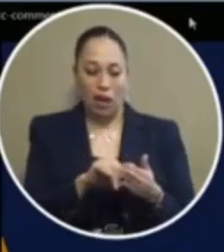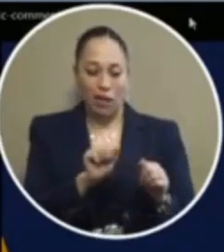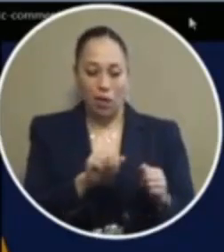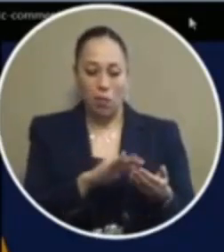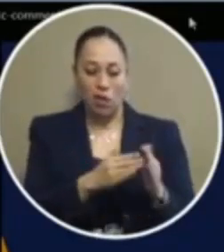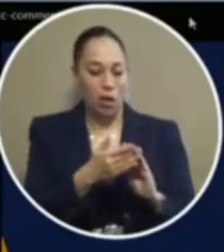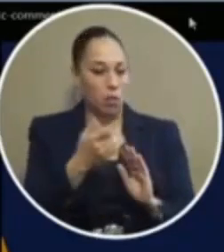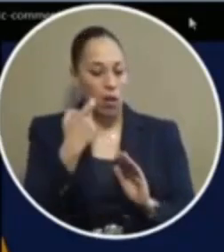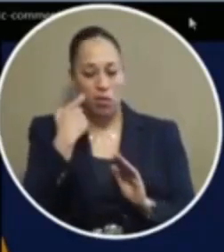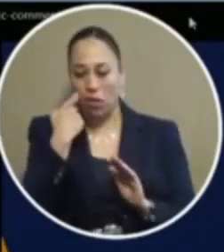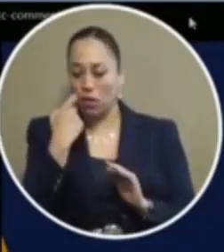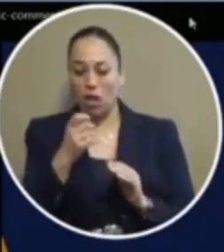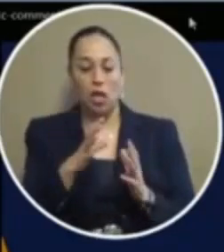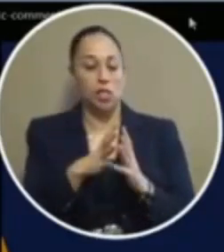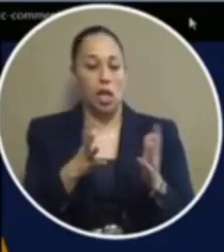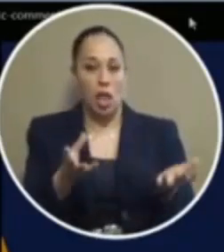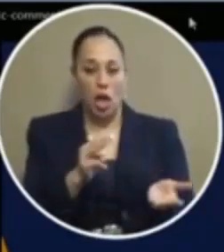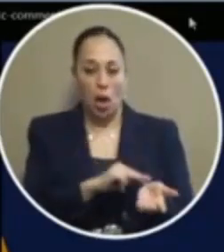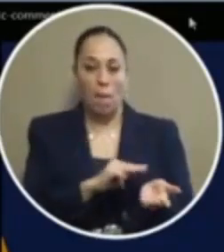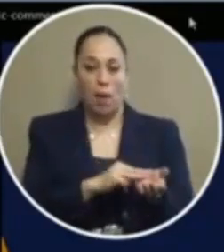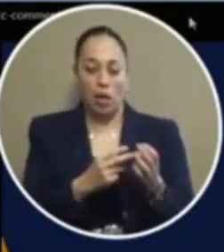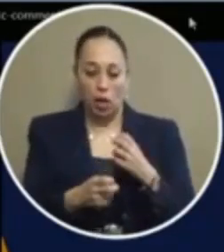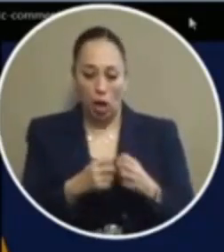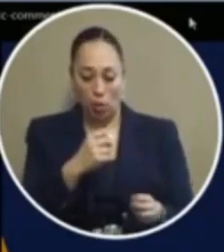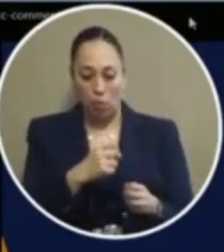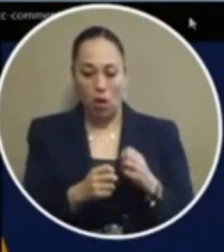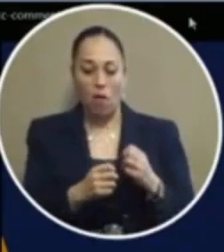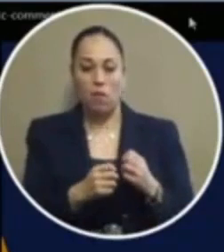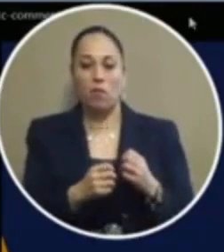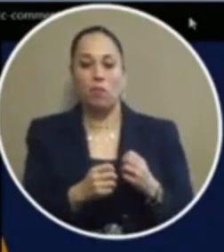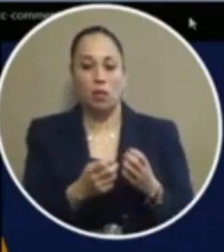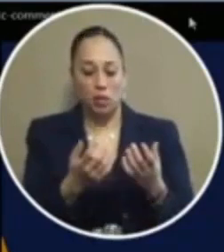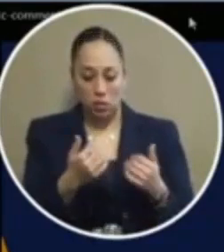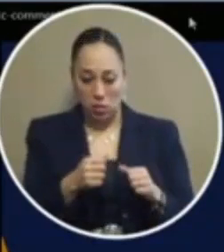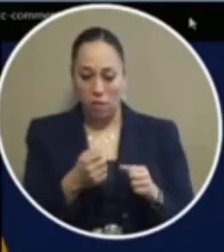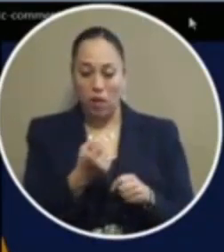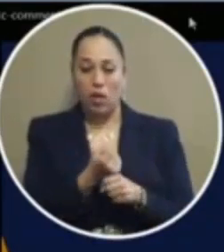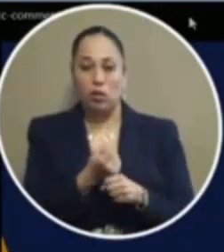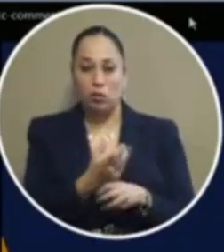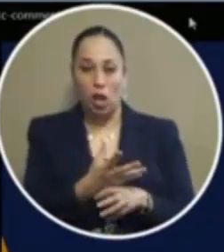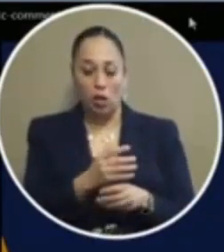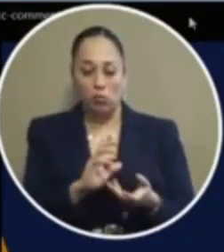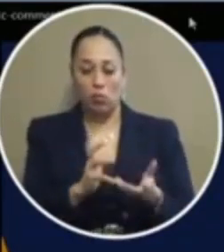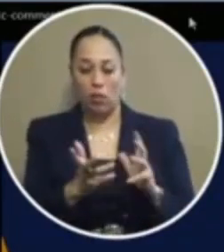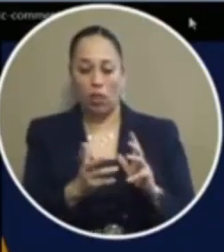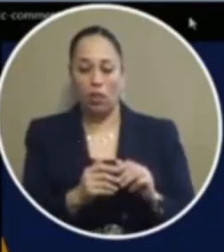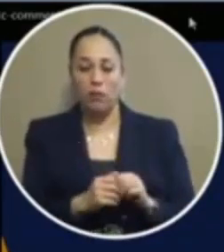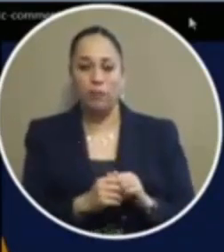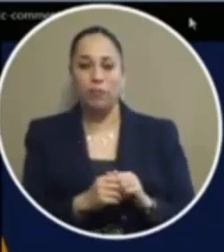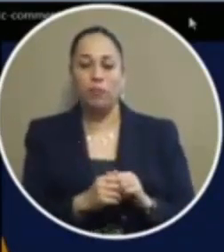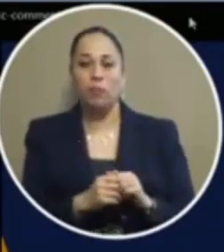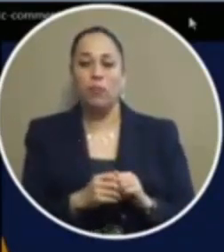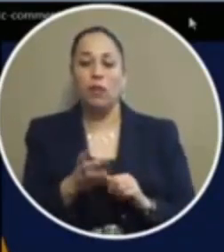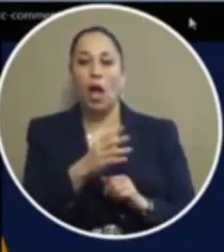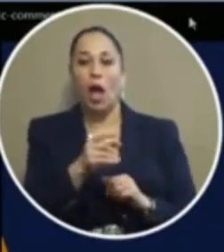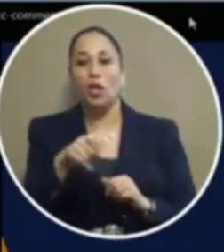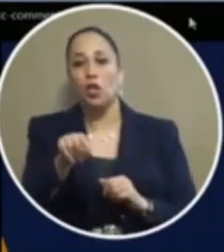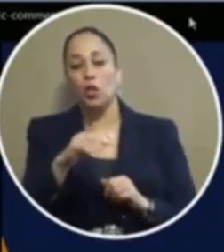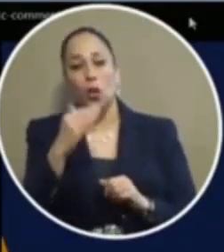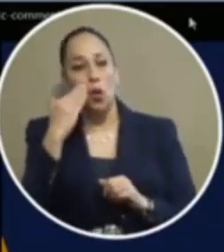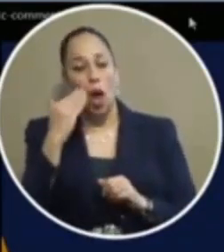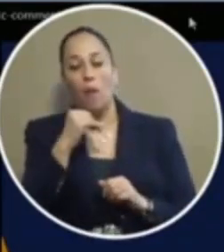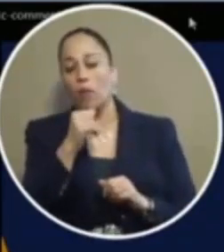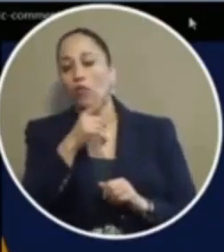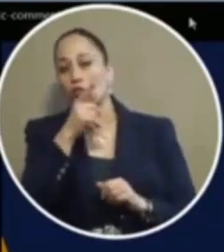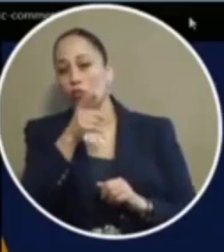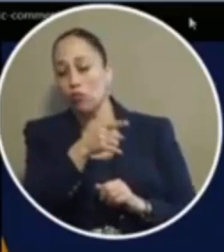and cause a lot of medical problems which then could even cause medical bills to rise and you know i'm